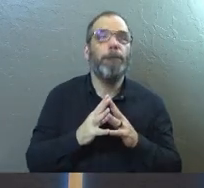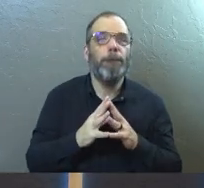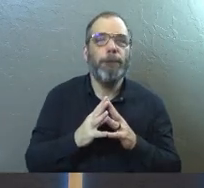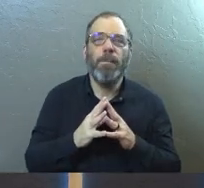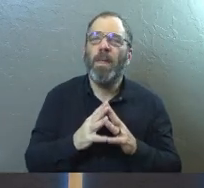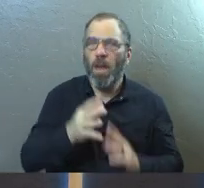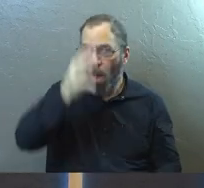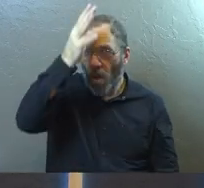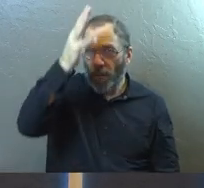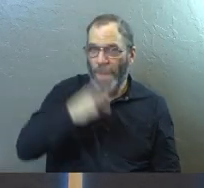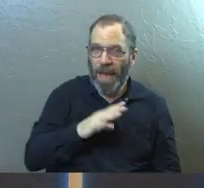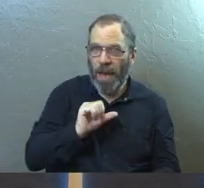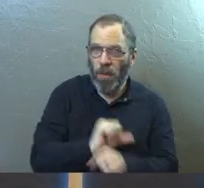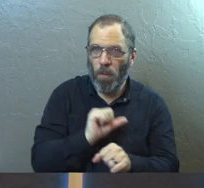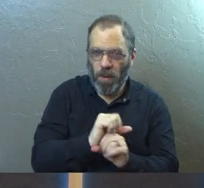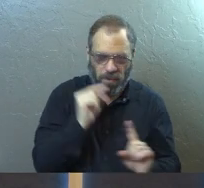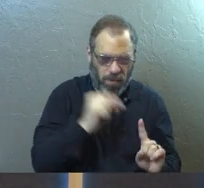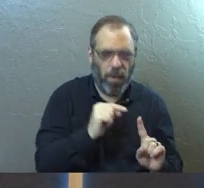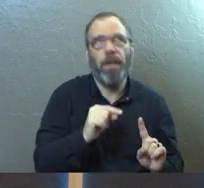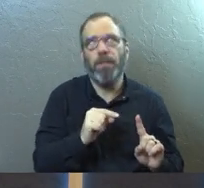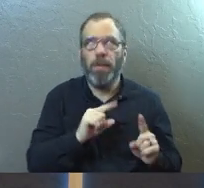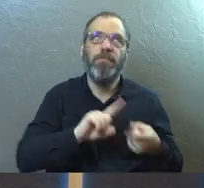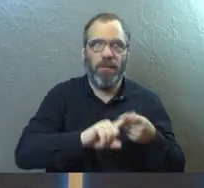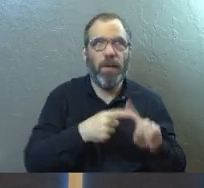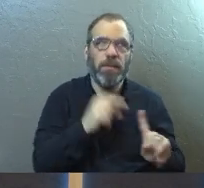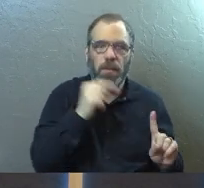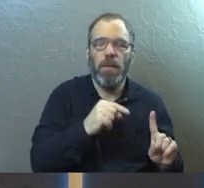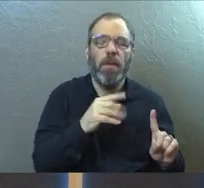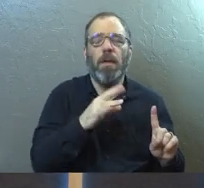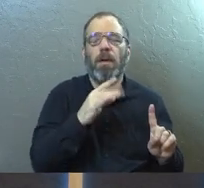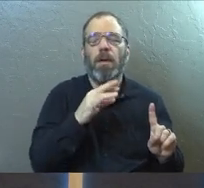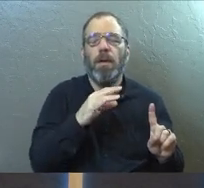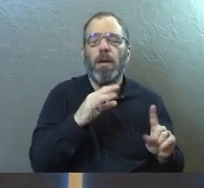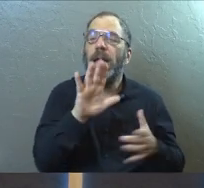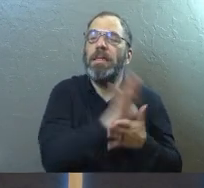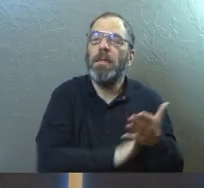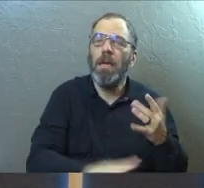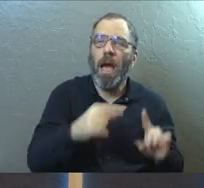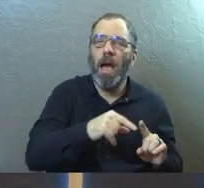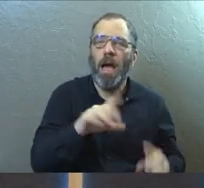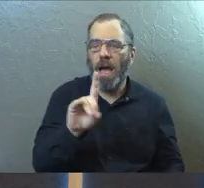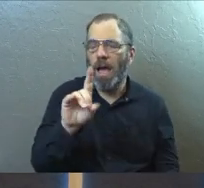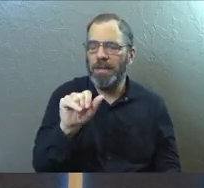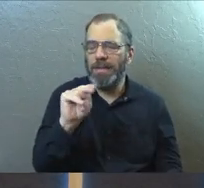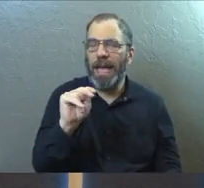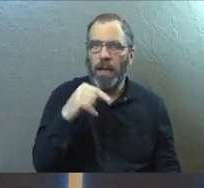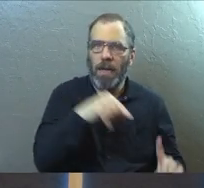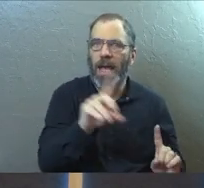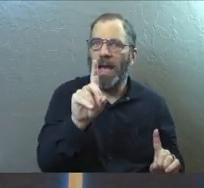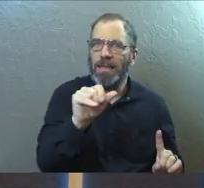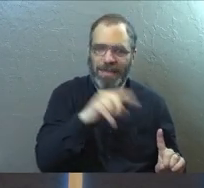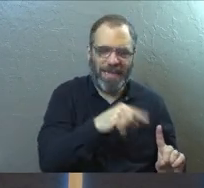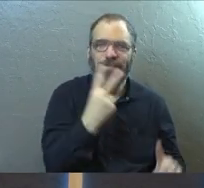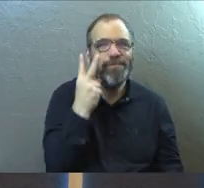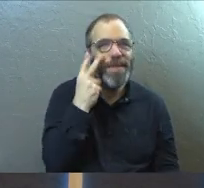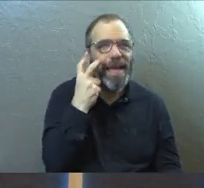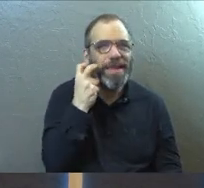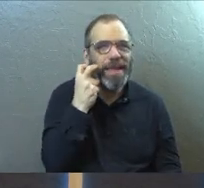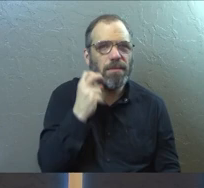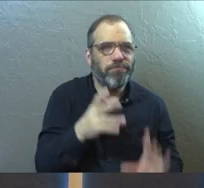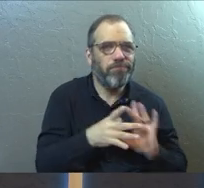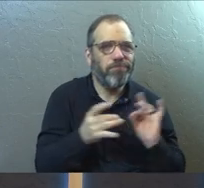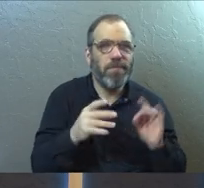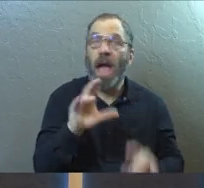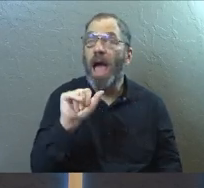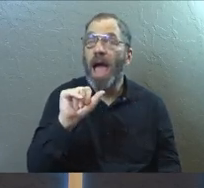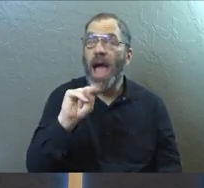There was a guy that I worked with, or became friends with, in college. His name was Dan. Dan was an atheist, and I've told this story